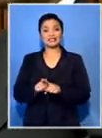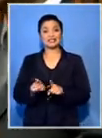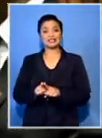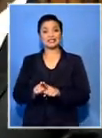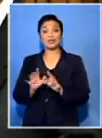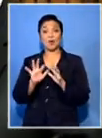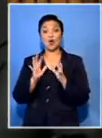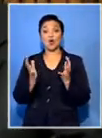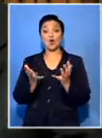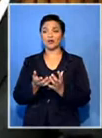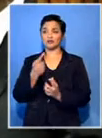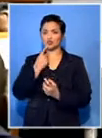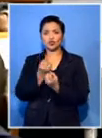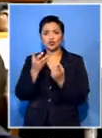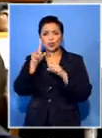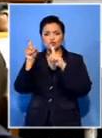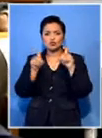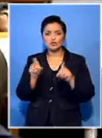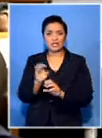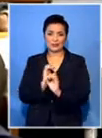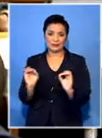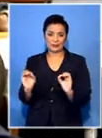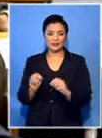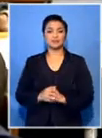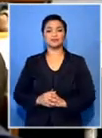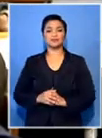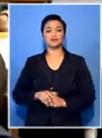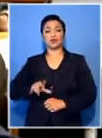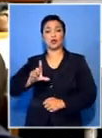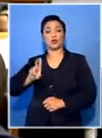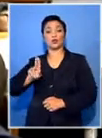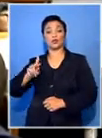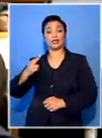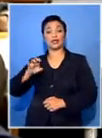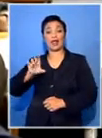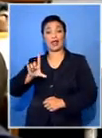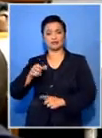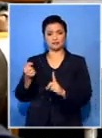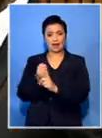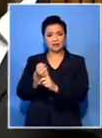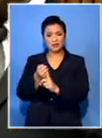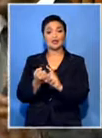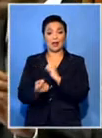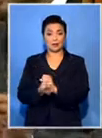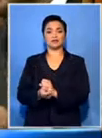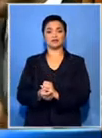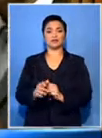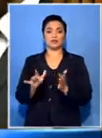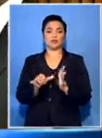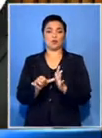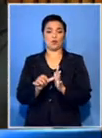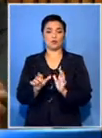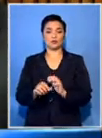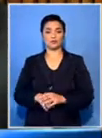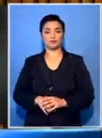a world, my lord, you don't just ask too much questions. And again, Lukele's alleged assault took centre stage. In fact, at that point